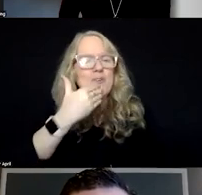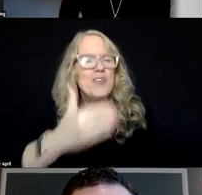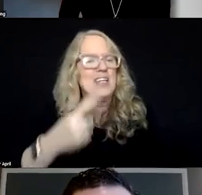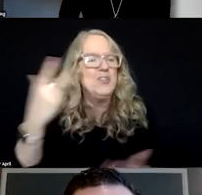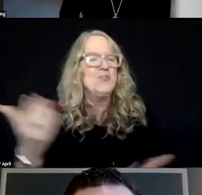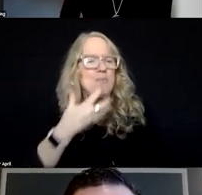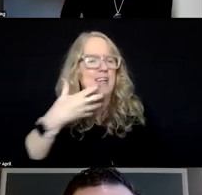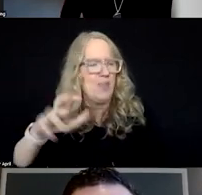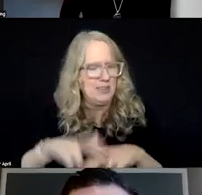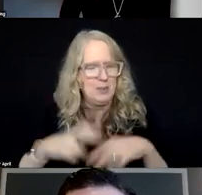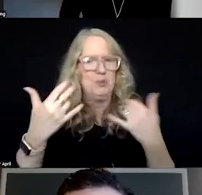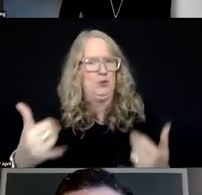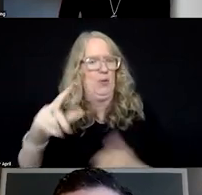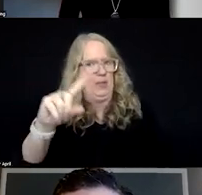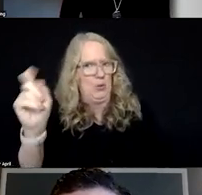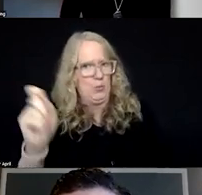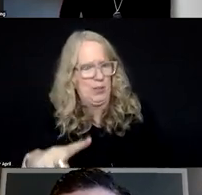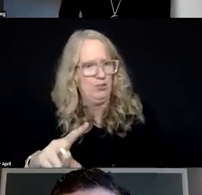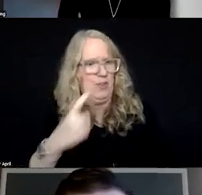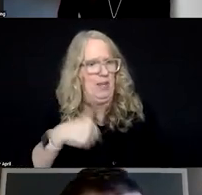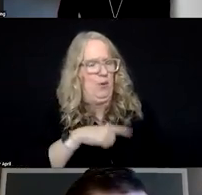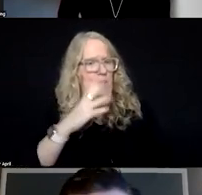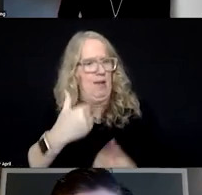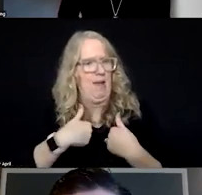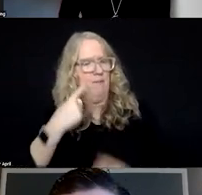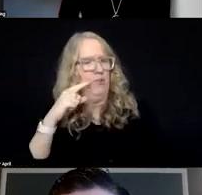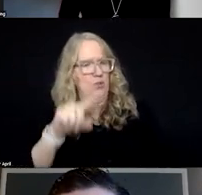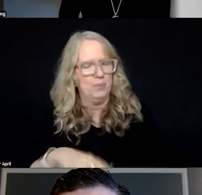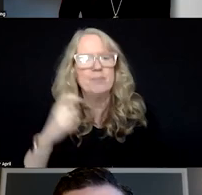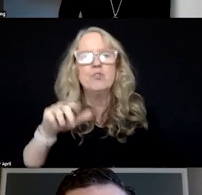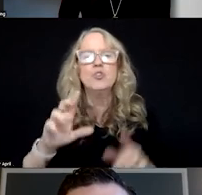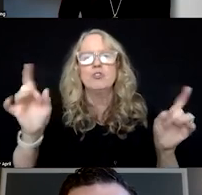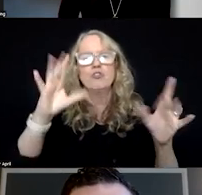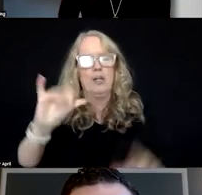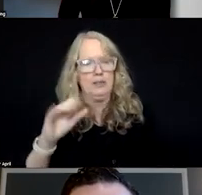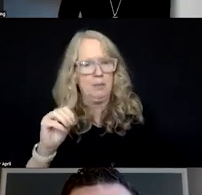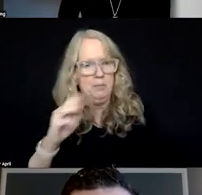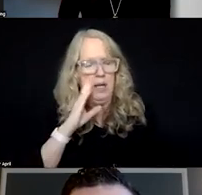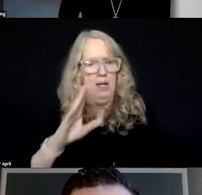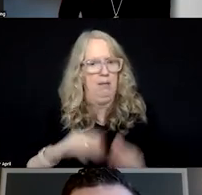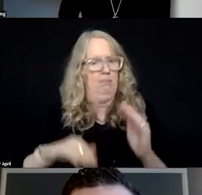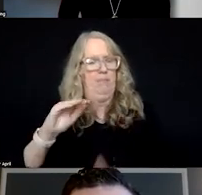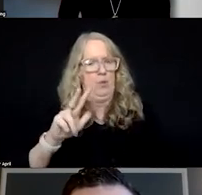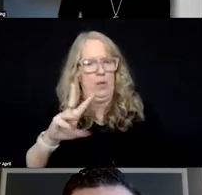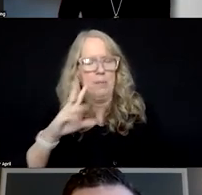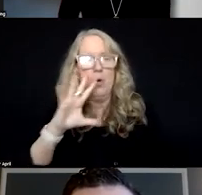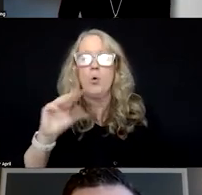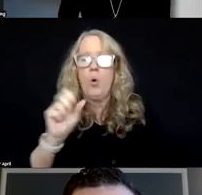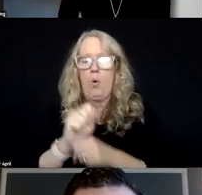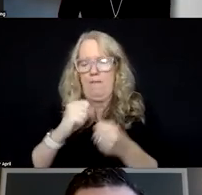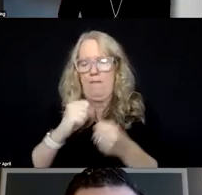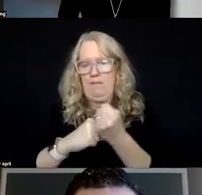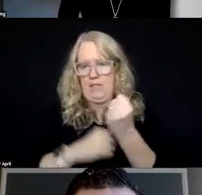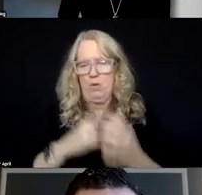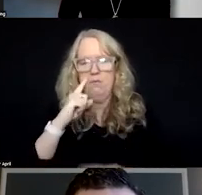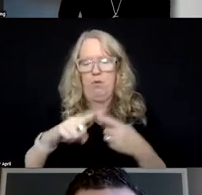seat. Here is the question we've got for you. In Crisis Jam episode 36, the co-founder of Connections Health